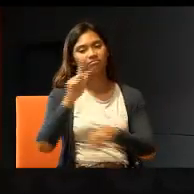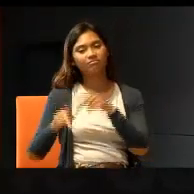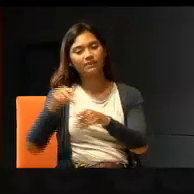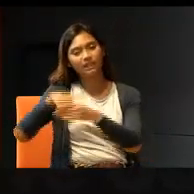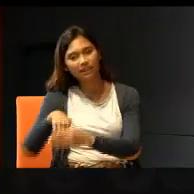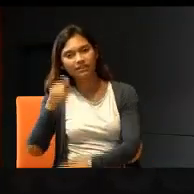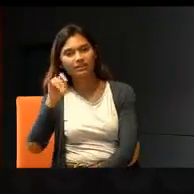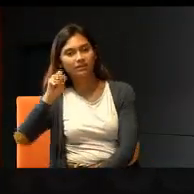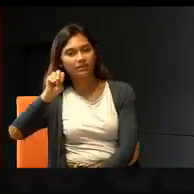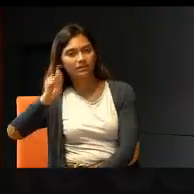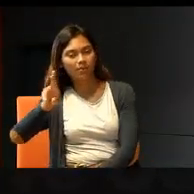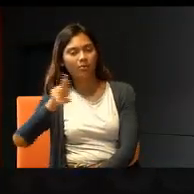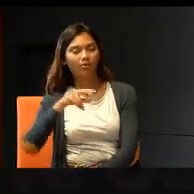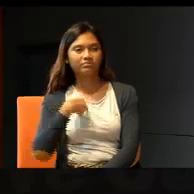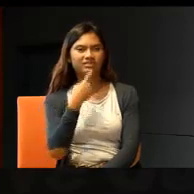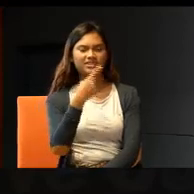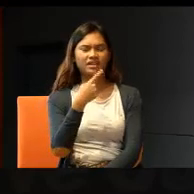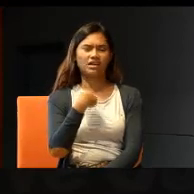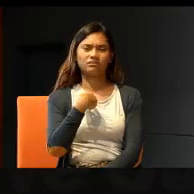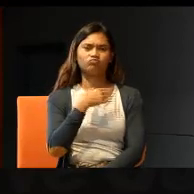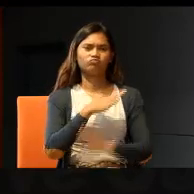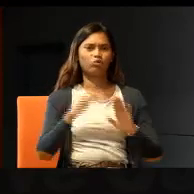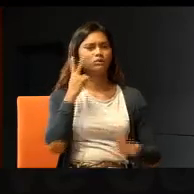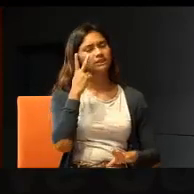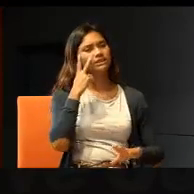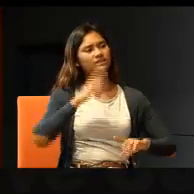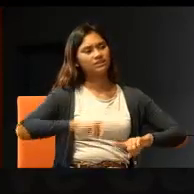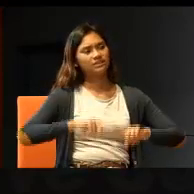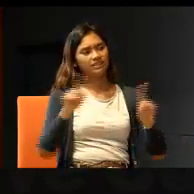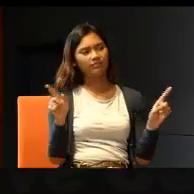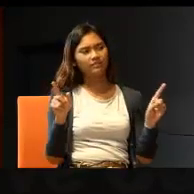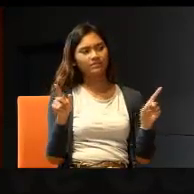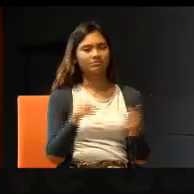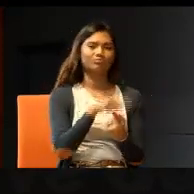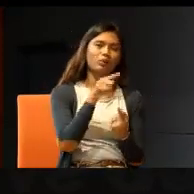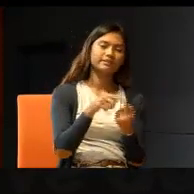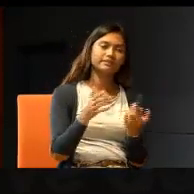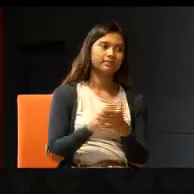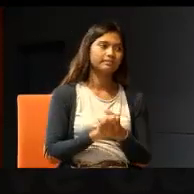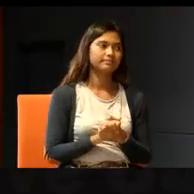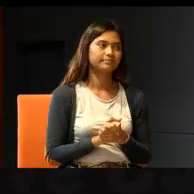I would say, I don't really see the difference, when it comes to,